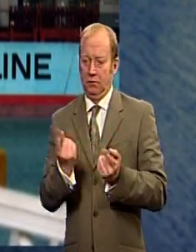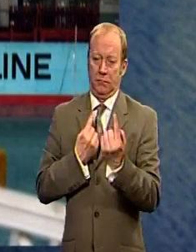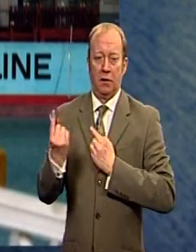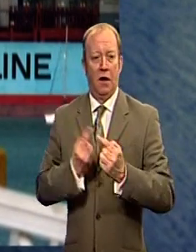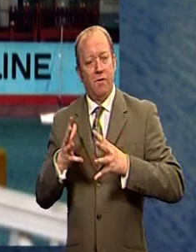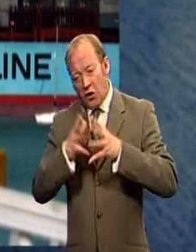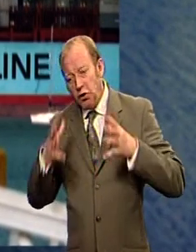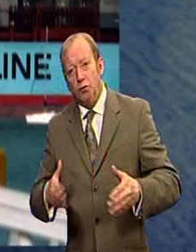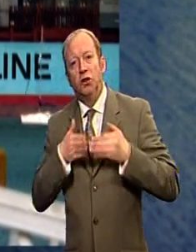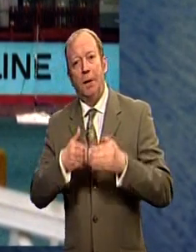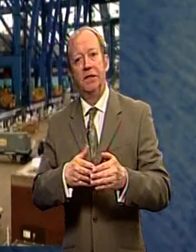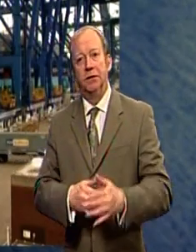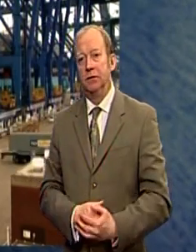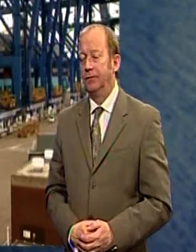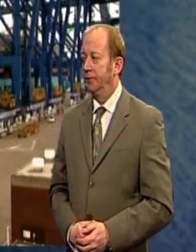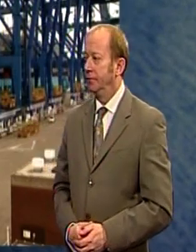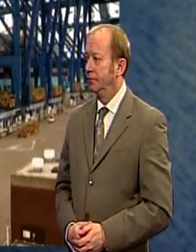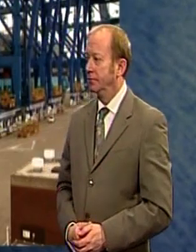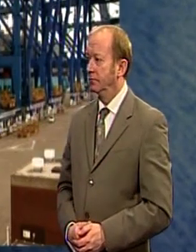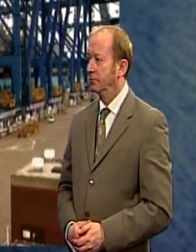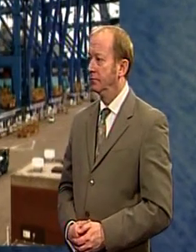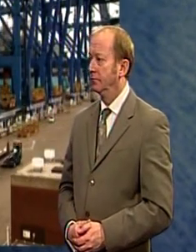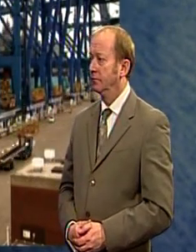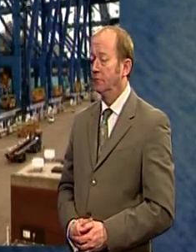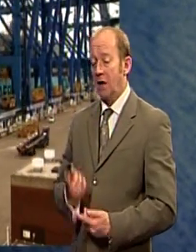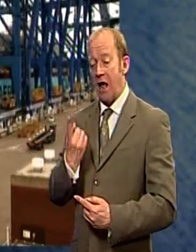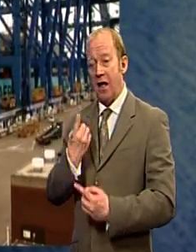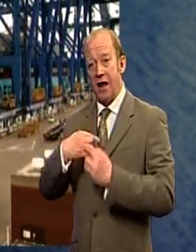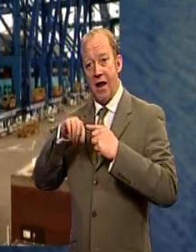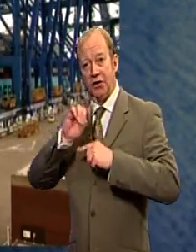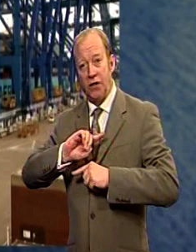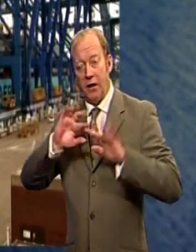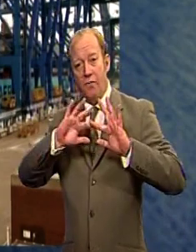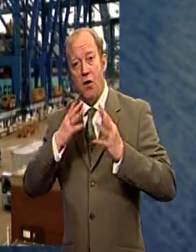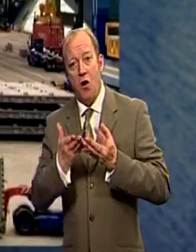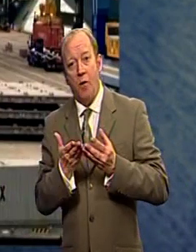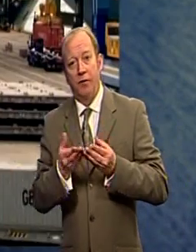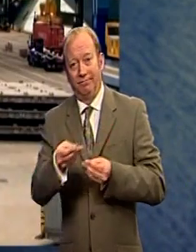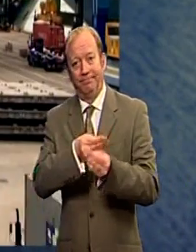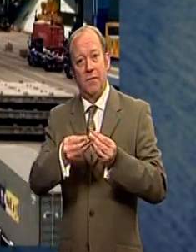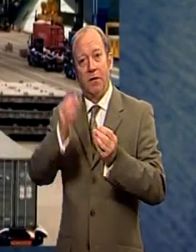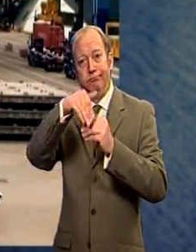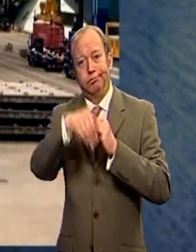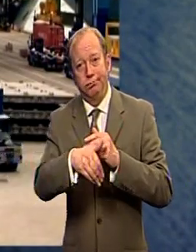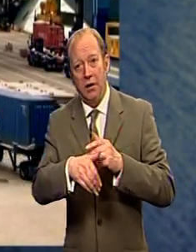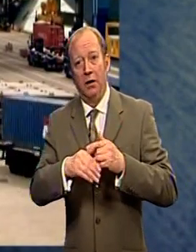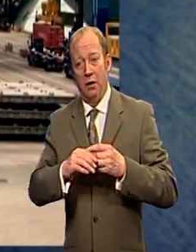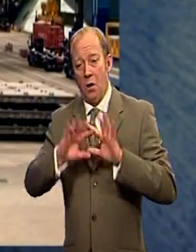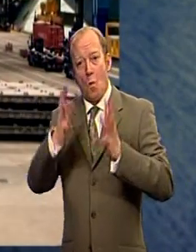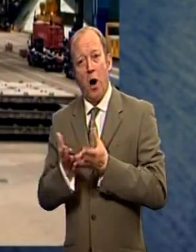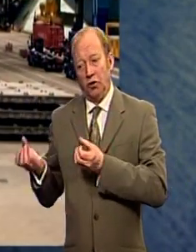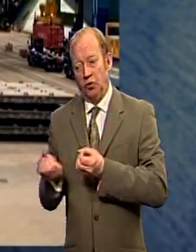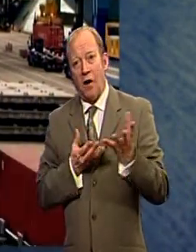intercontinental container ships. Last year, the global recession caused the first fall in world trade